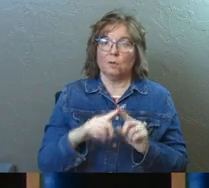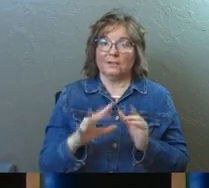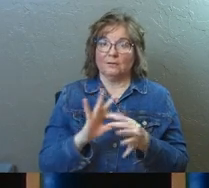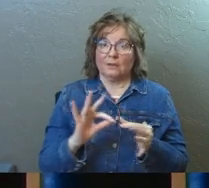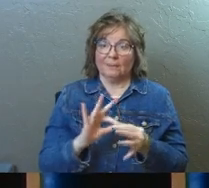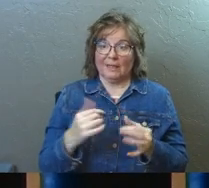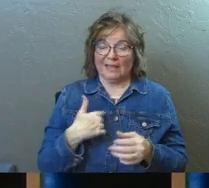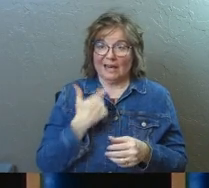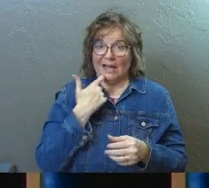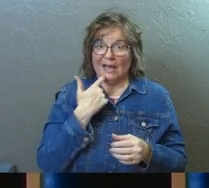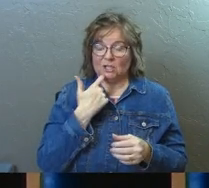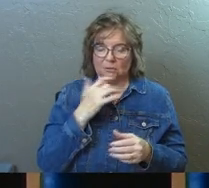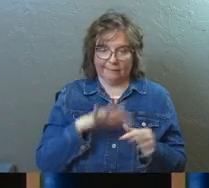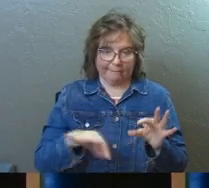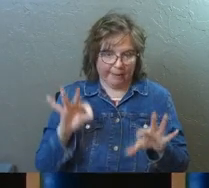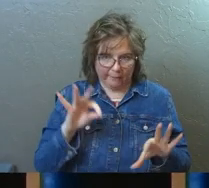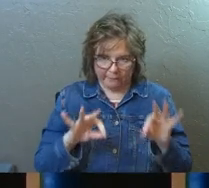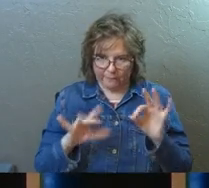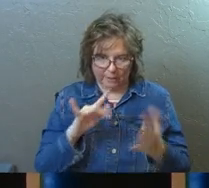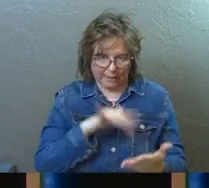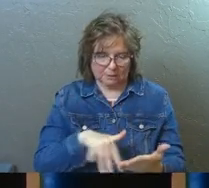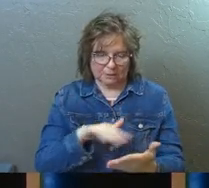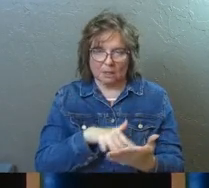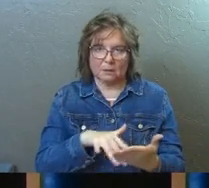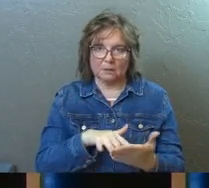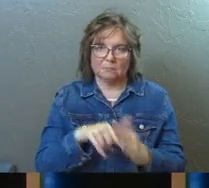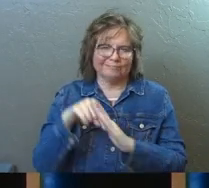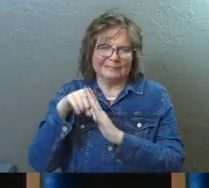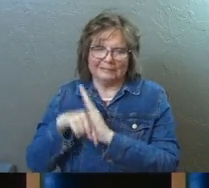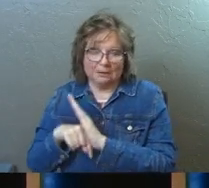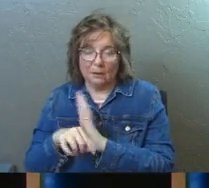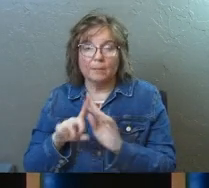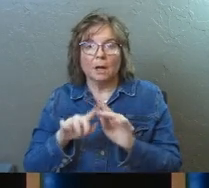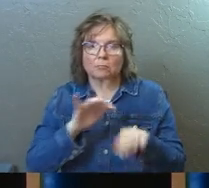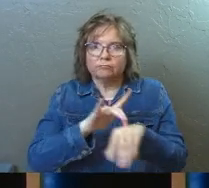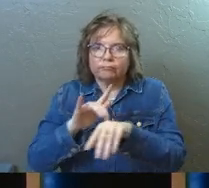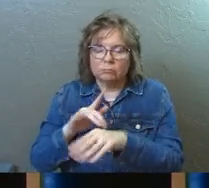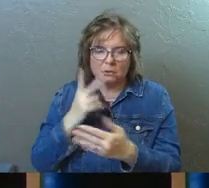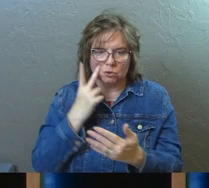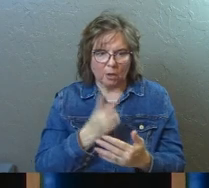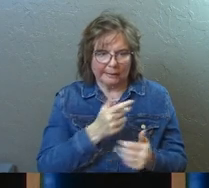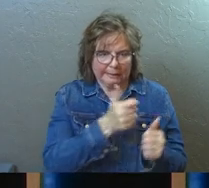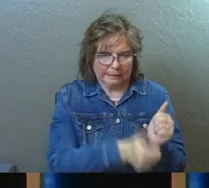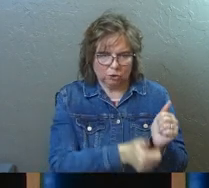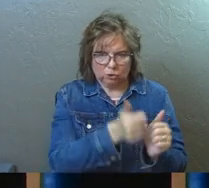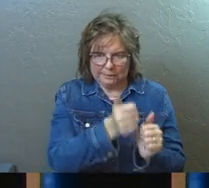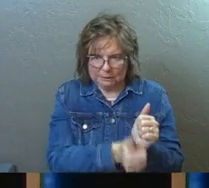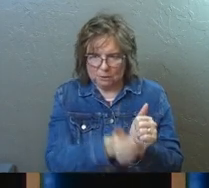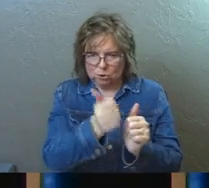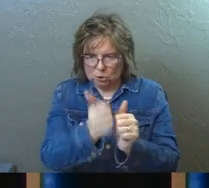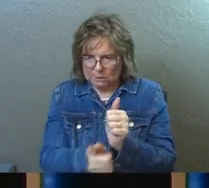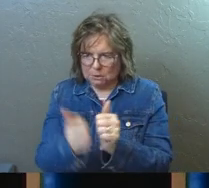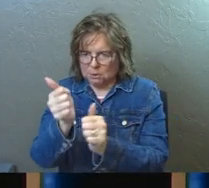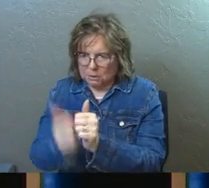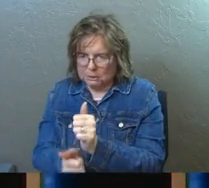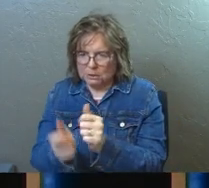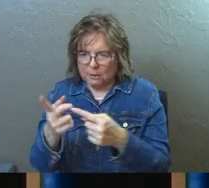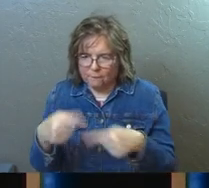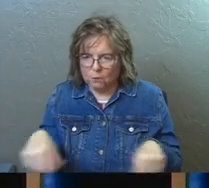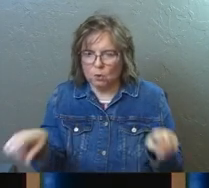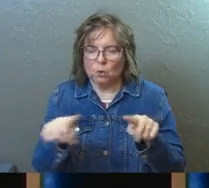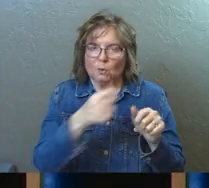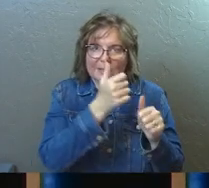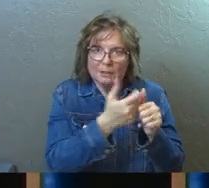different passages that I just stumbled on in this study. I didn't do it exhaustively. And it just keeps saying every single time, each of you got a gift.